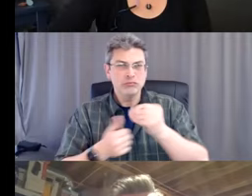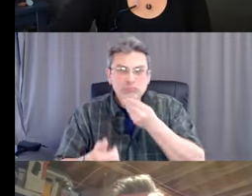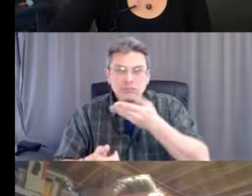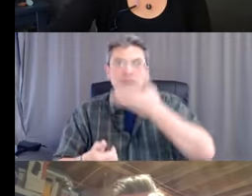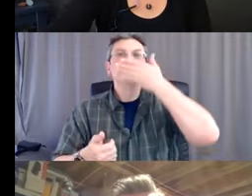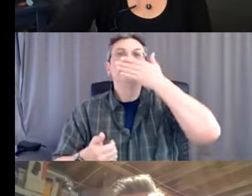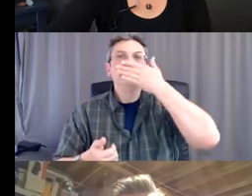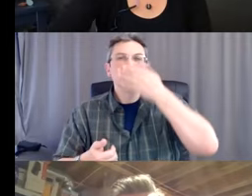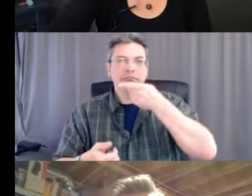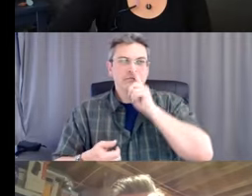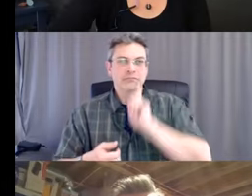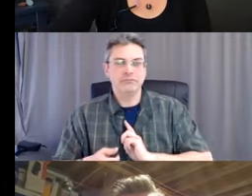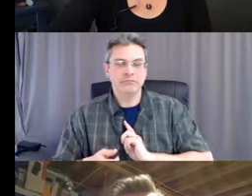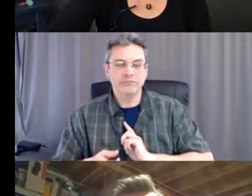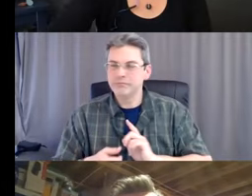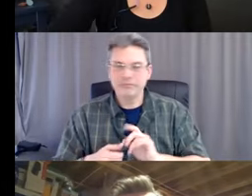Not what we want to do.